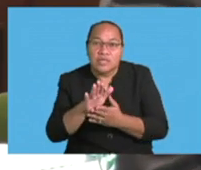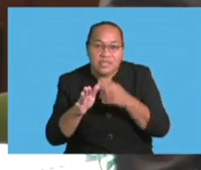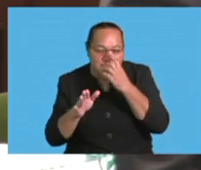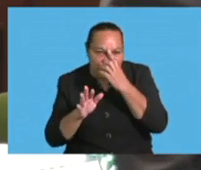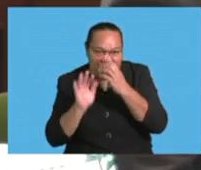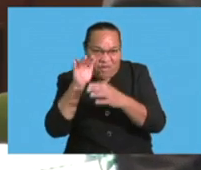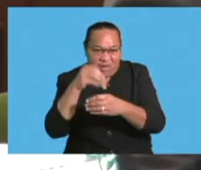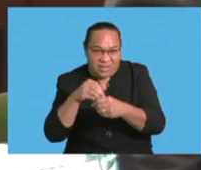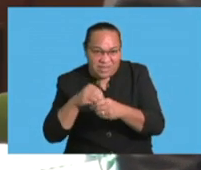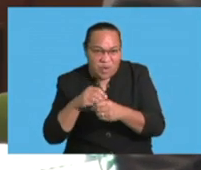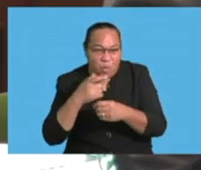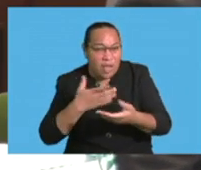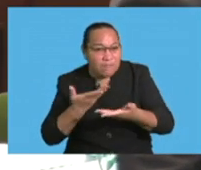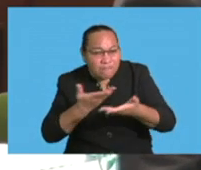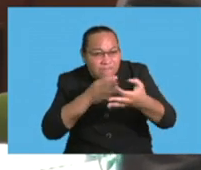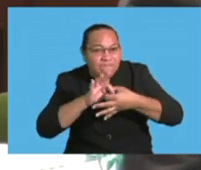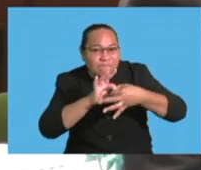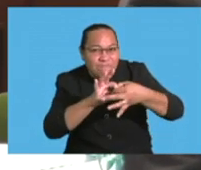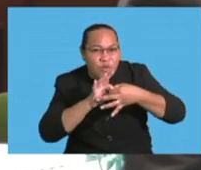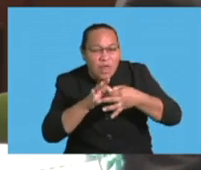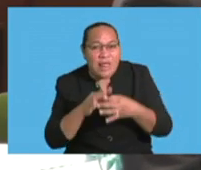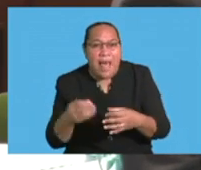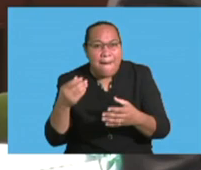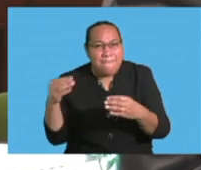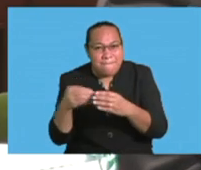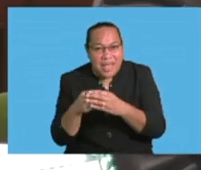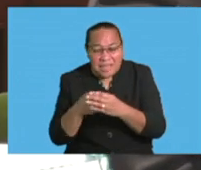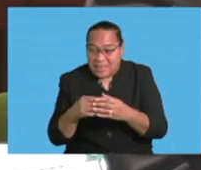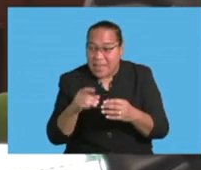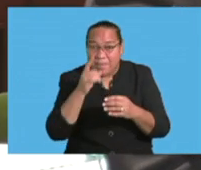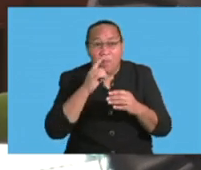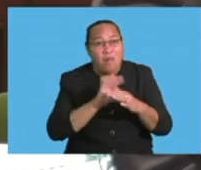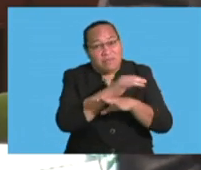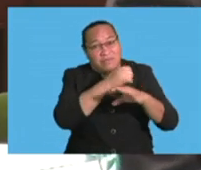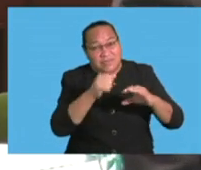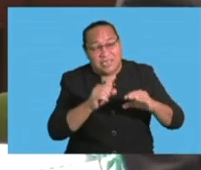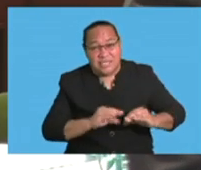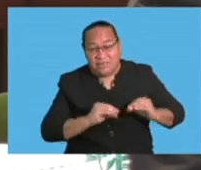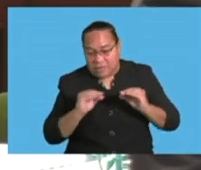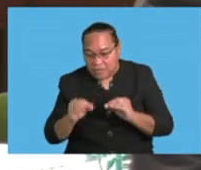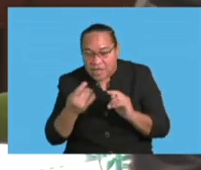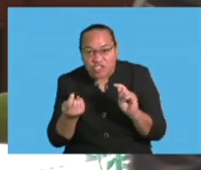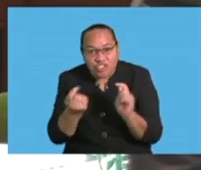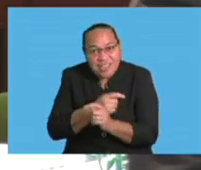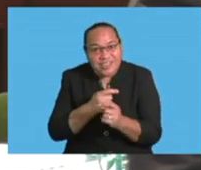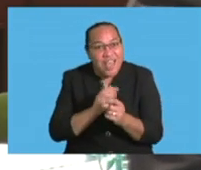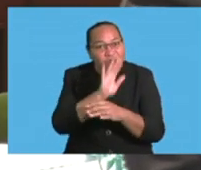corresponding increased bank liquidity as exporters convert the foreign currency to Fijian currency.